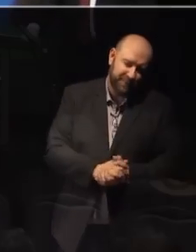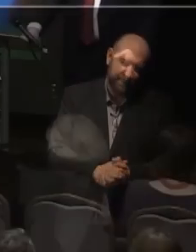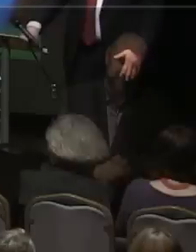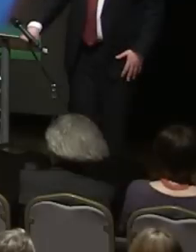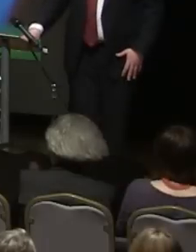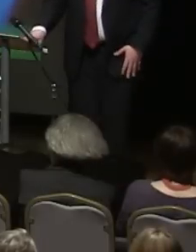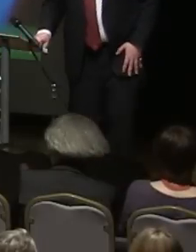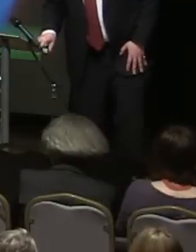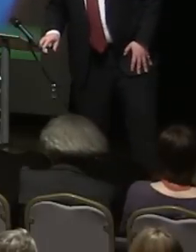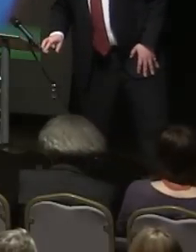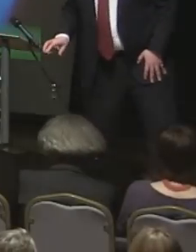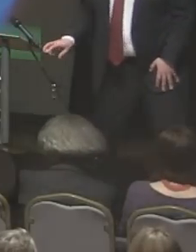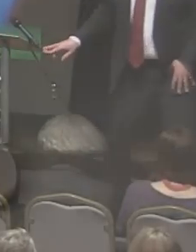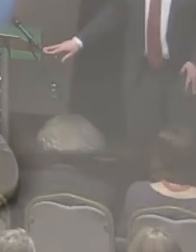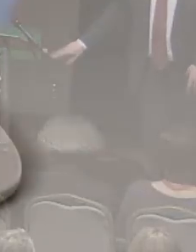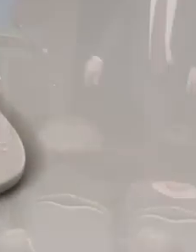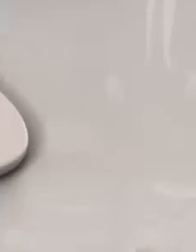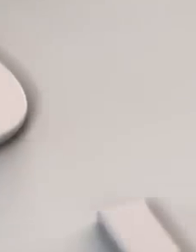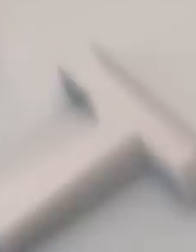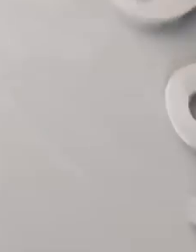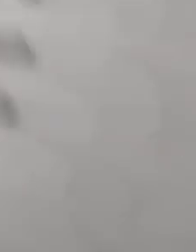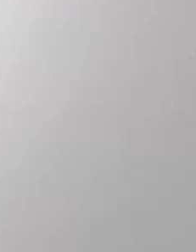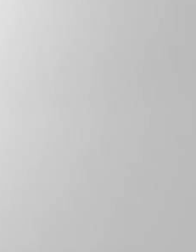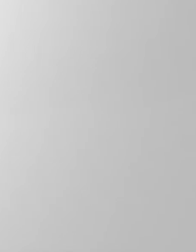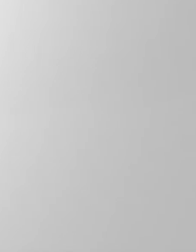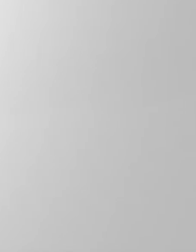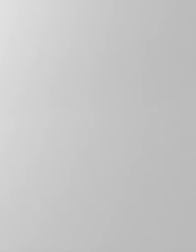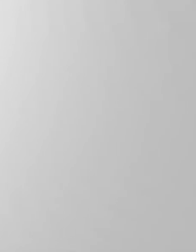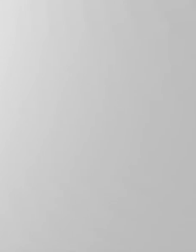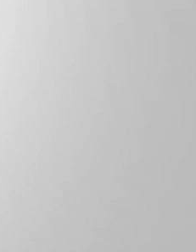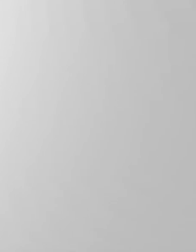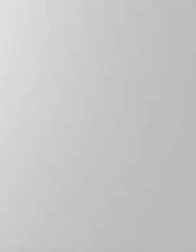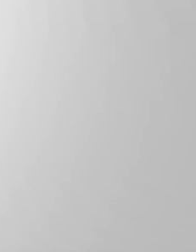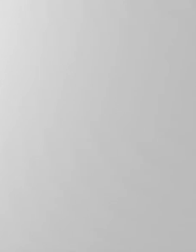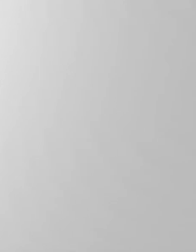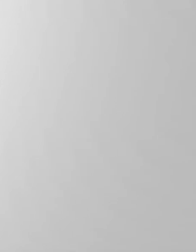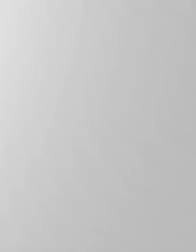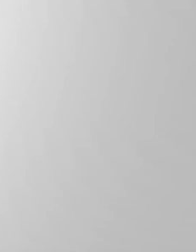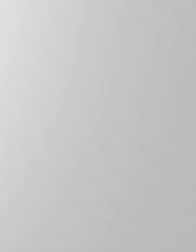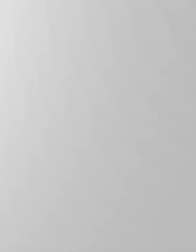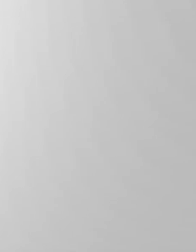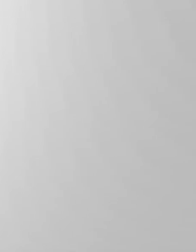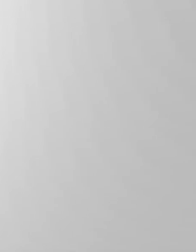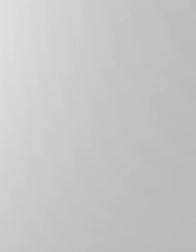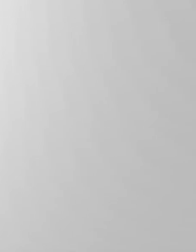for